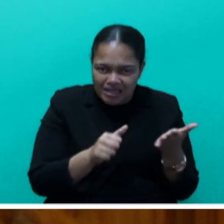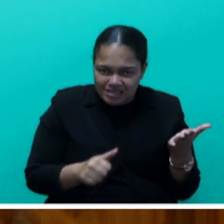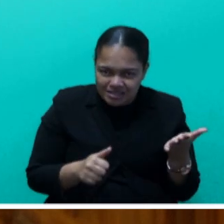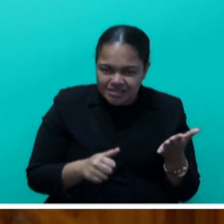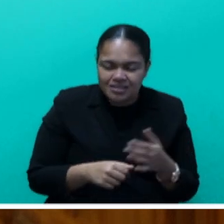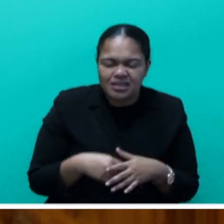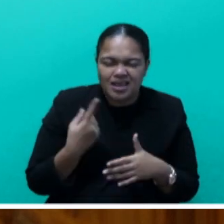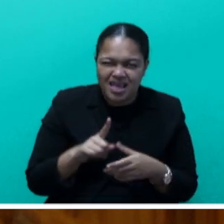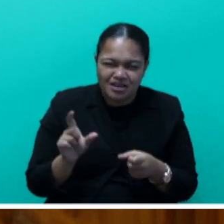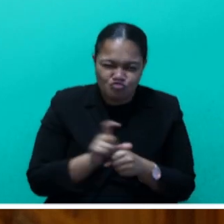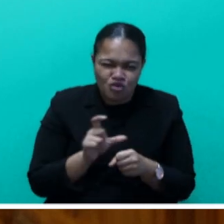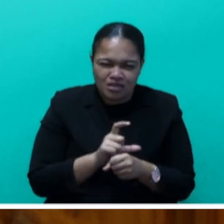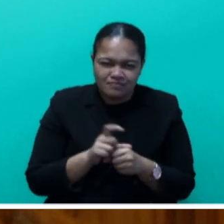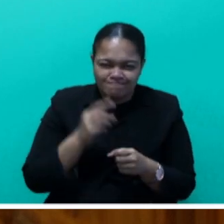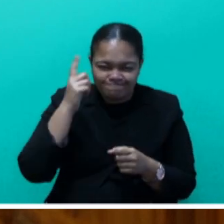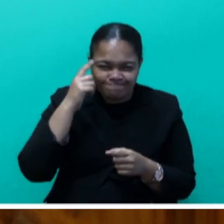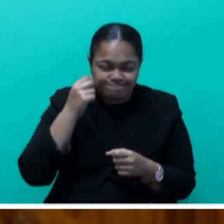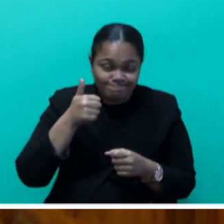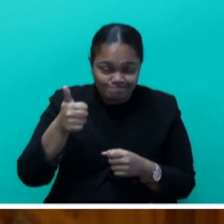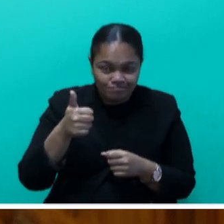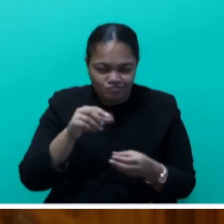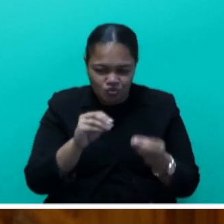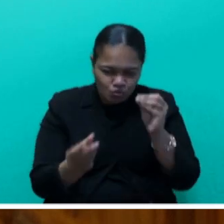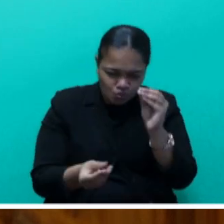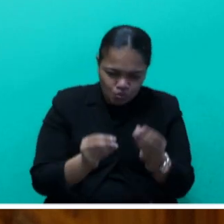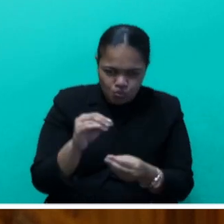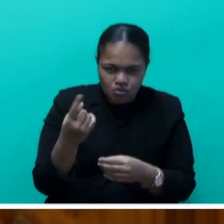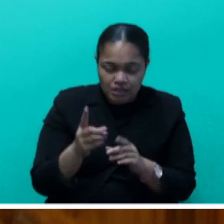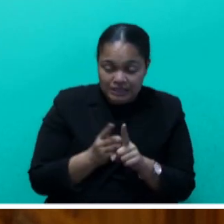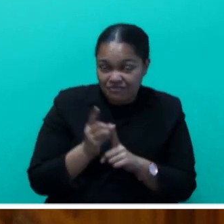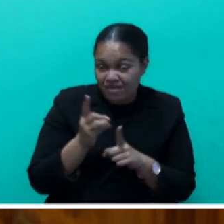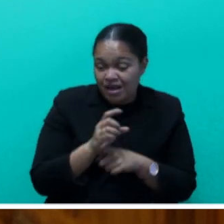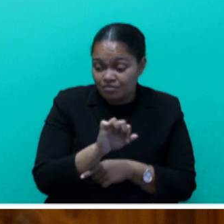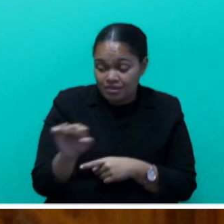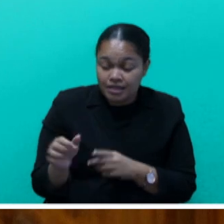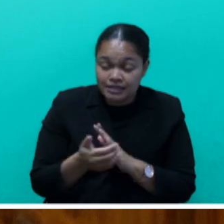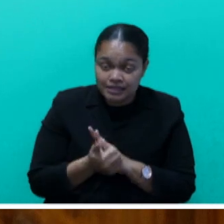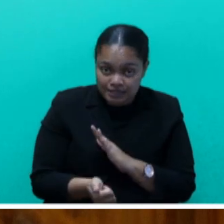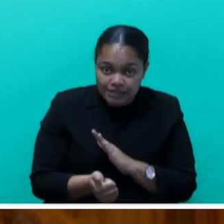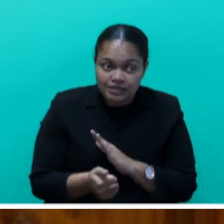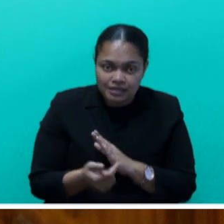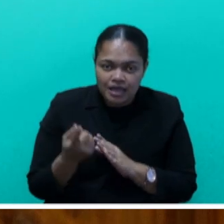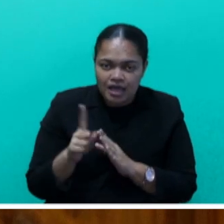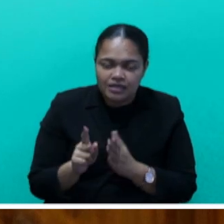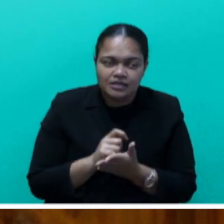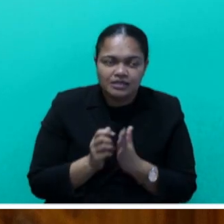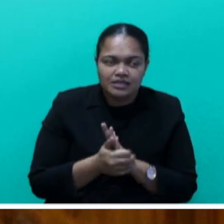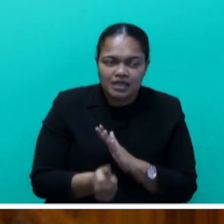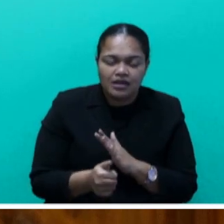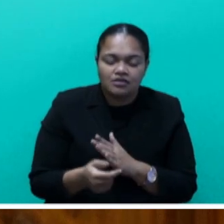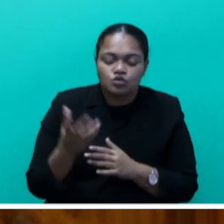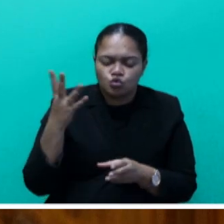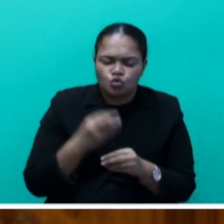and creatives that they can develop their skills and talent. A total of